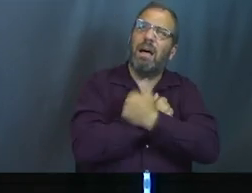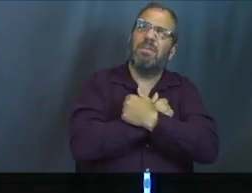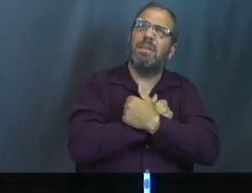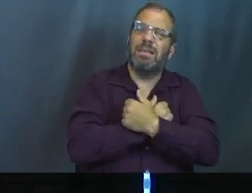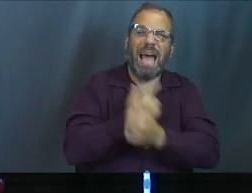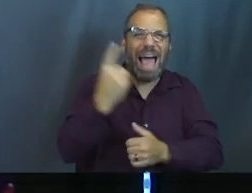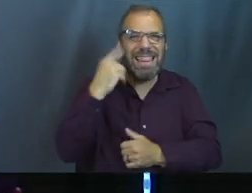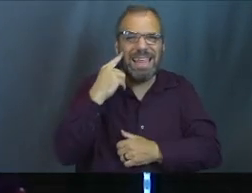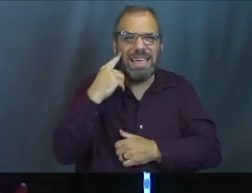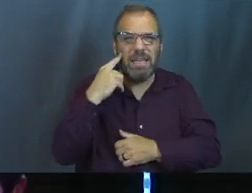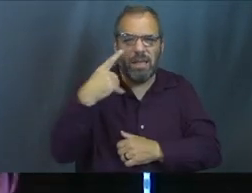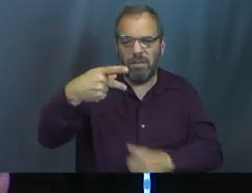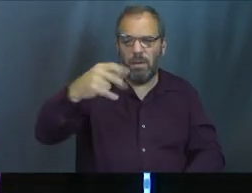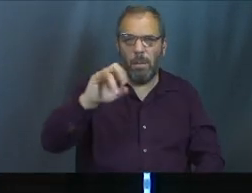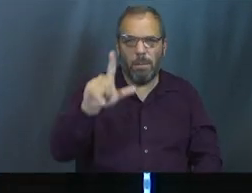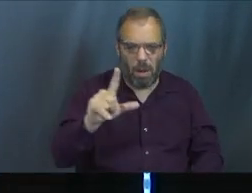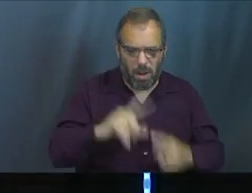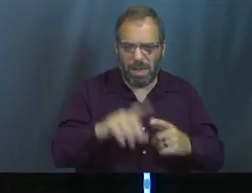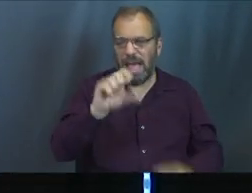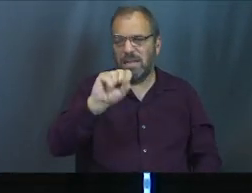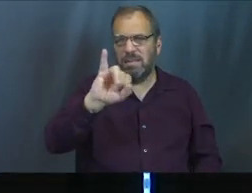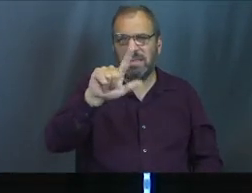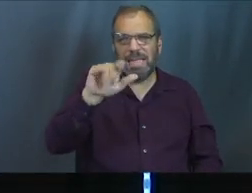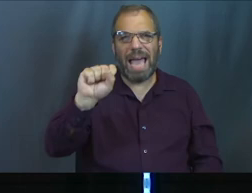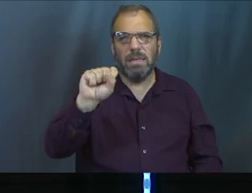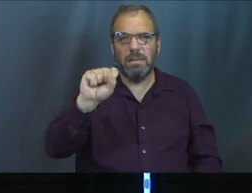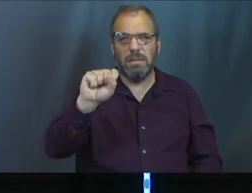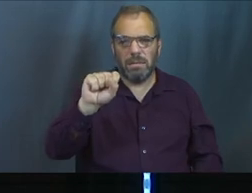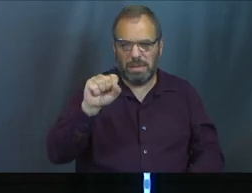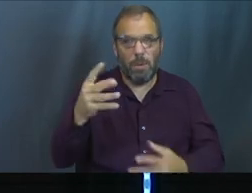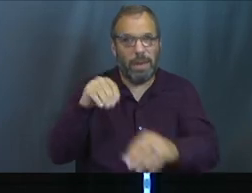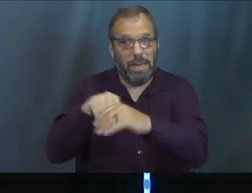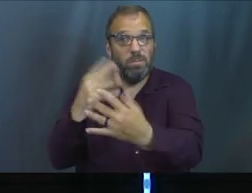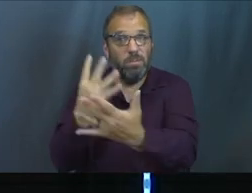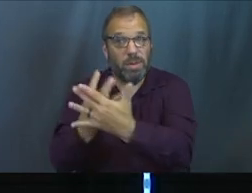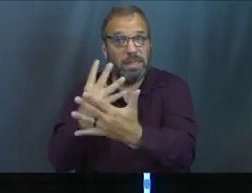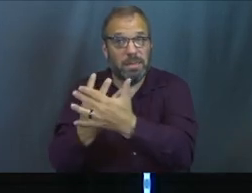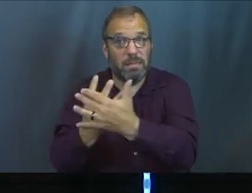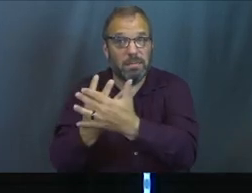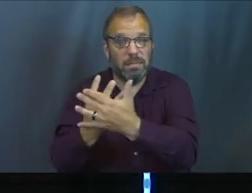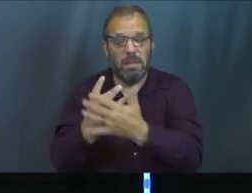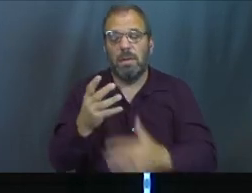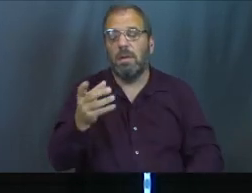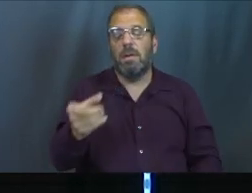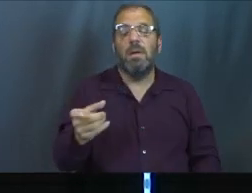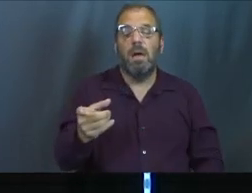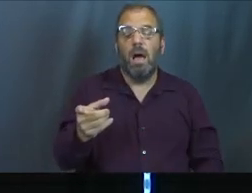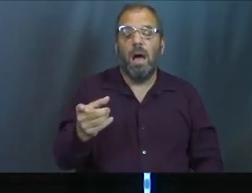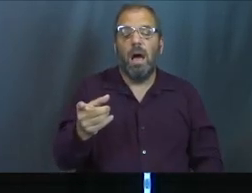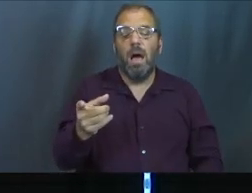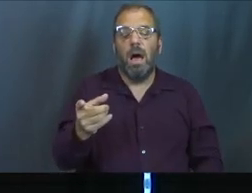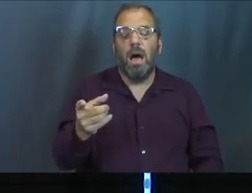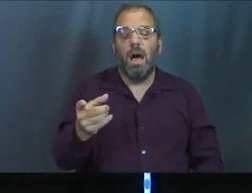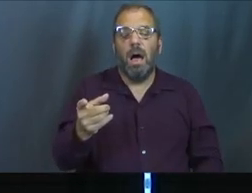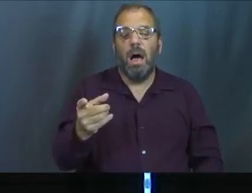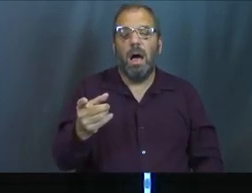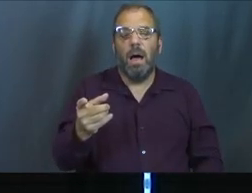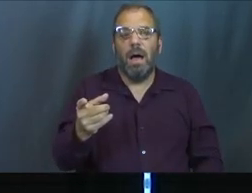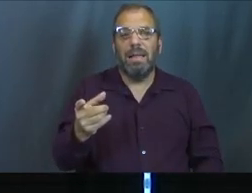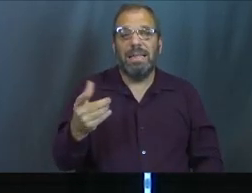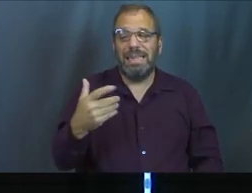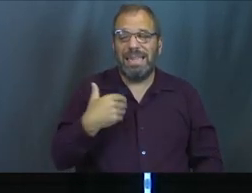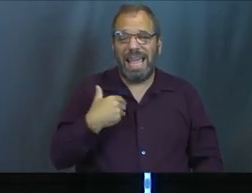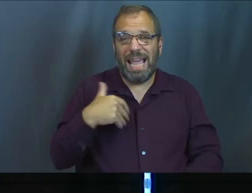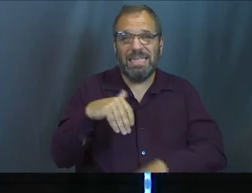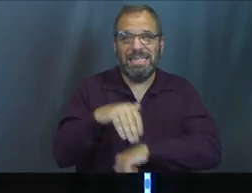us. It makes me think of Paul and Silas who were thrown in prison one time. And while in prison, right, they